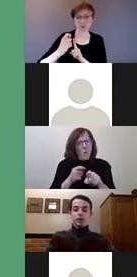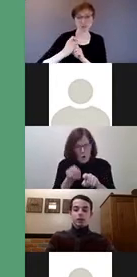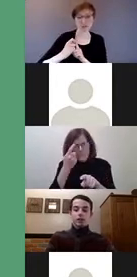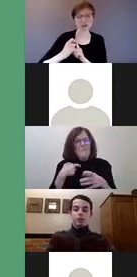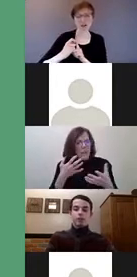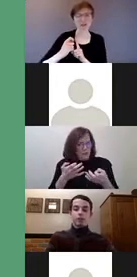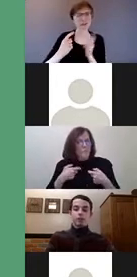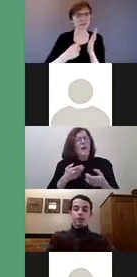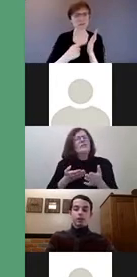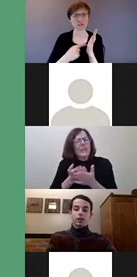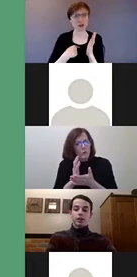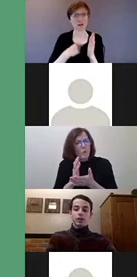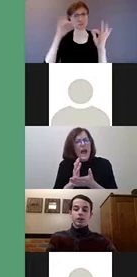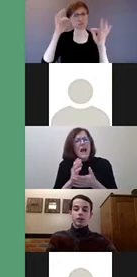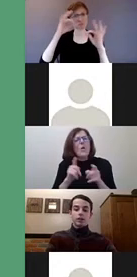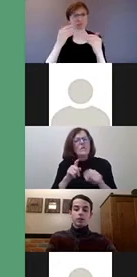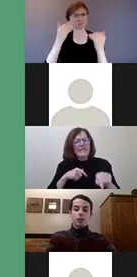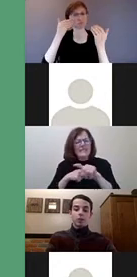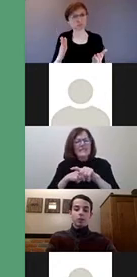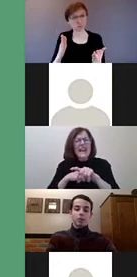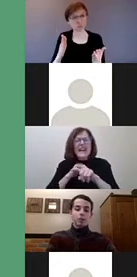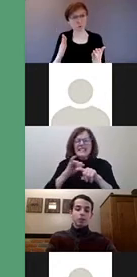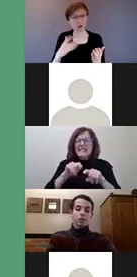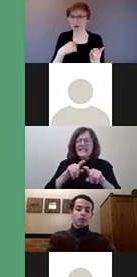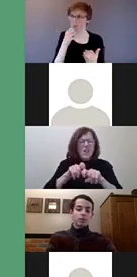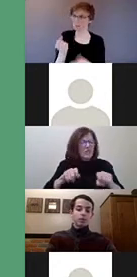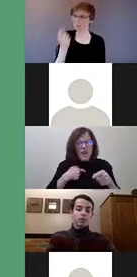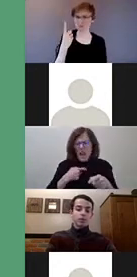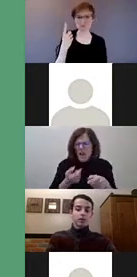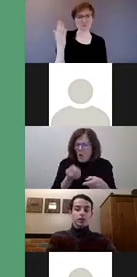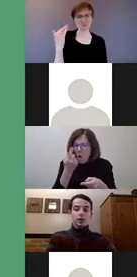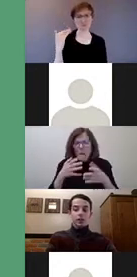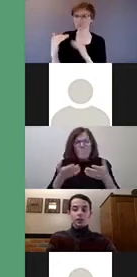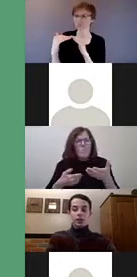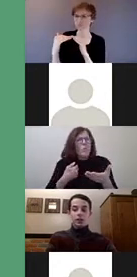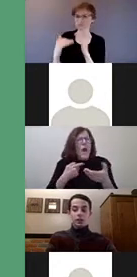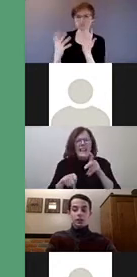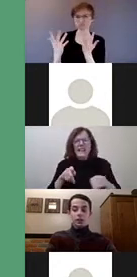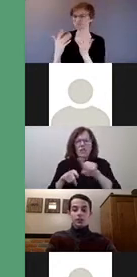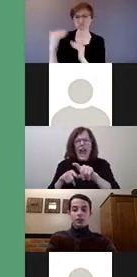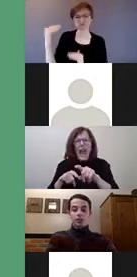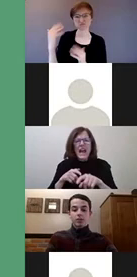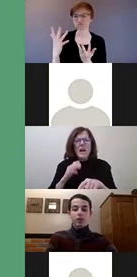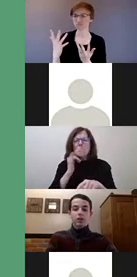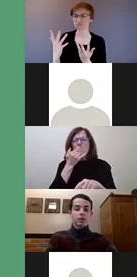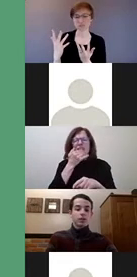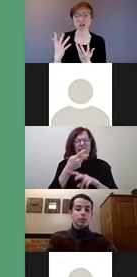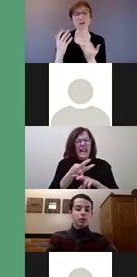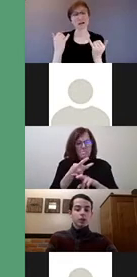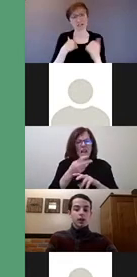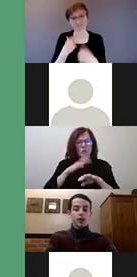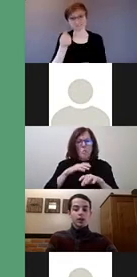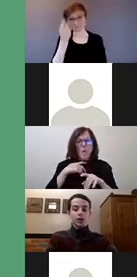that I was being bullied and I didn't understand why people were treating me unfairly. Now I know that it's because of my autism.